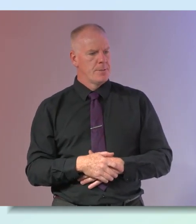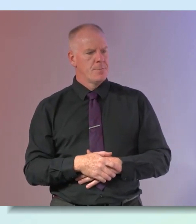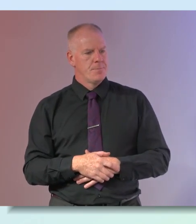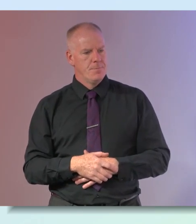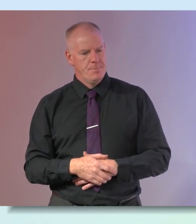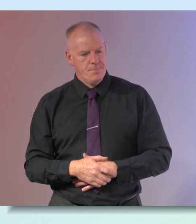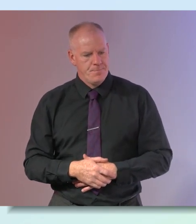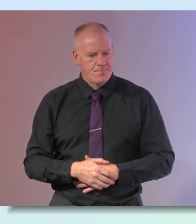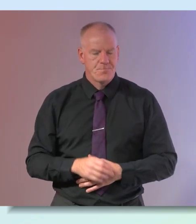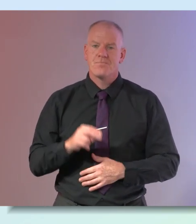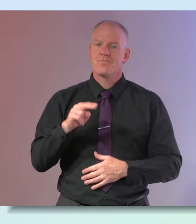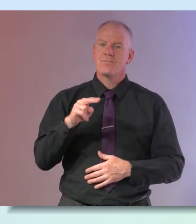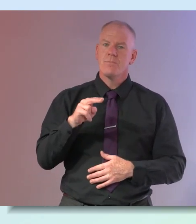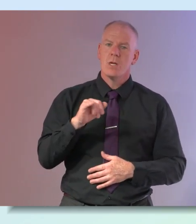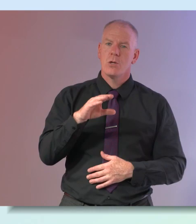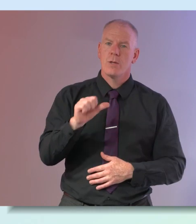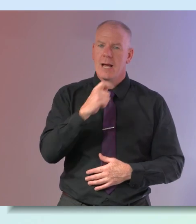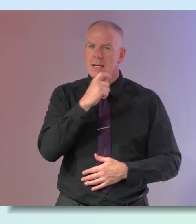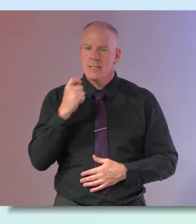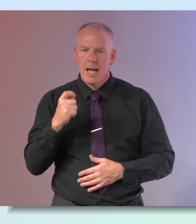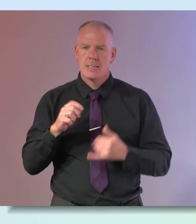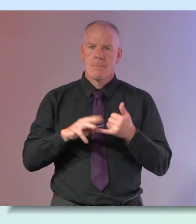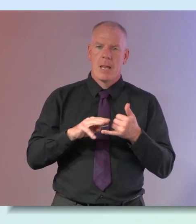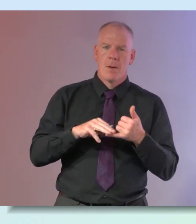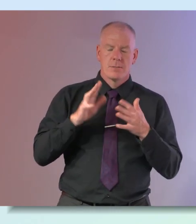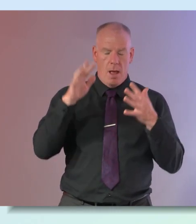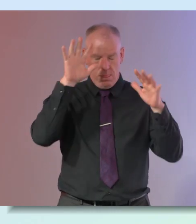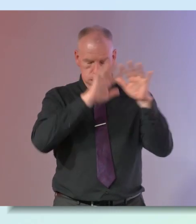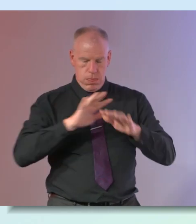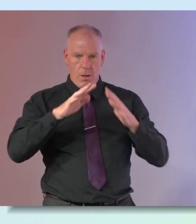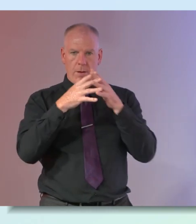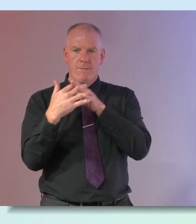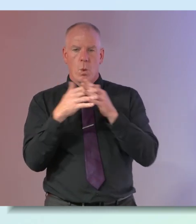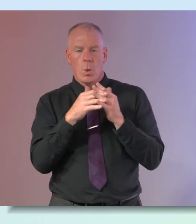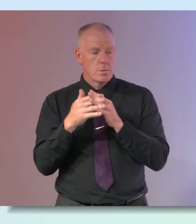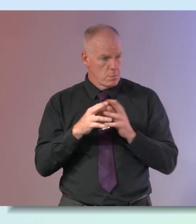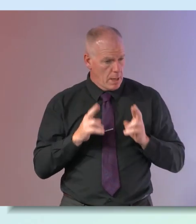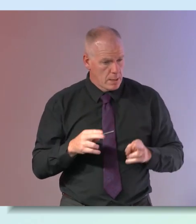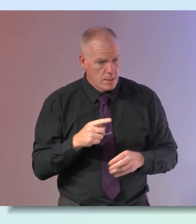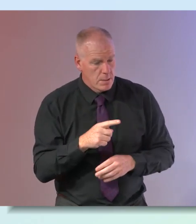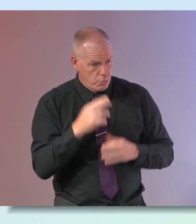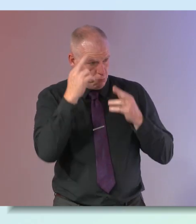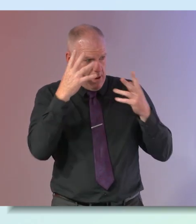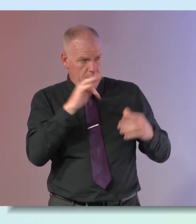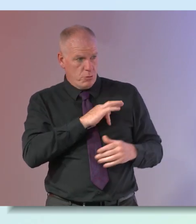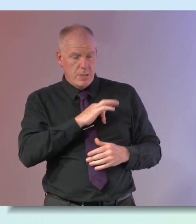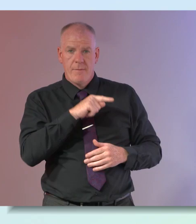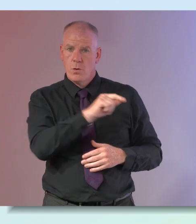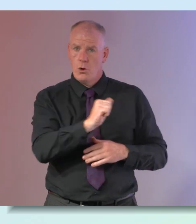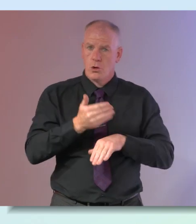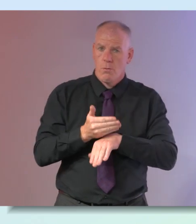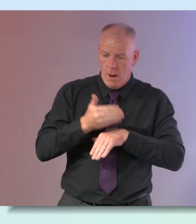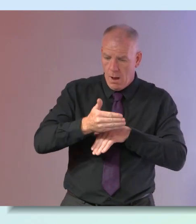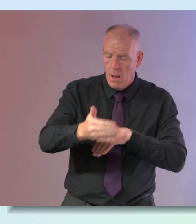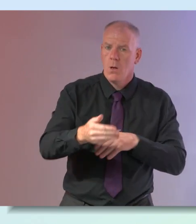nikola was saying that you know how women you know the menopause can make you almost that confused feeling have you realized that through your career